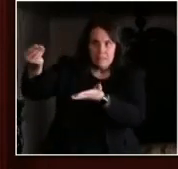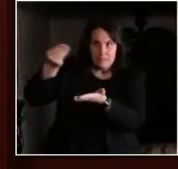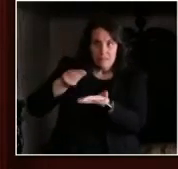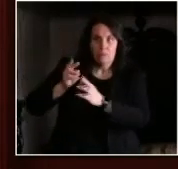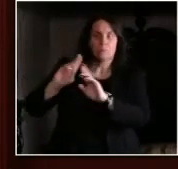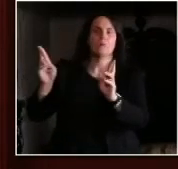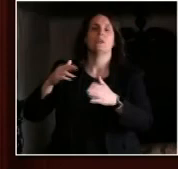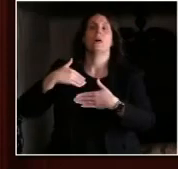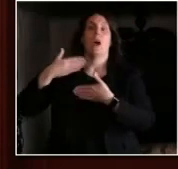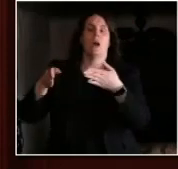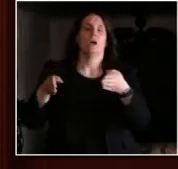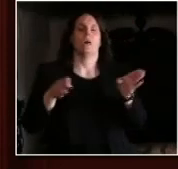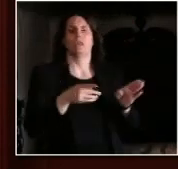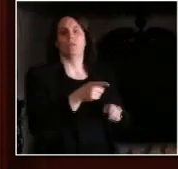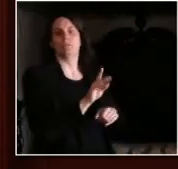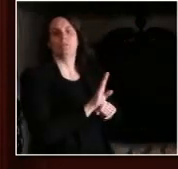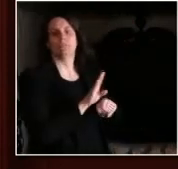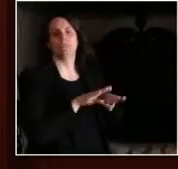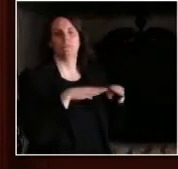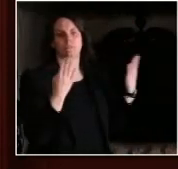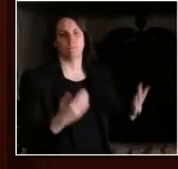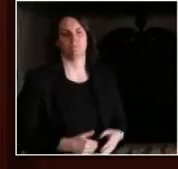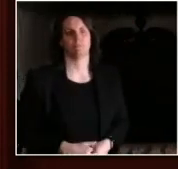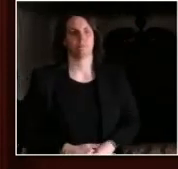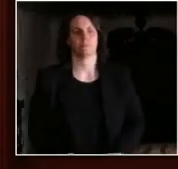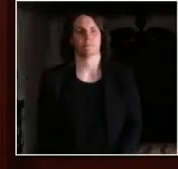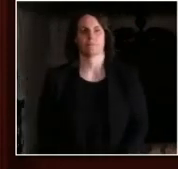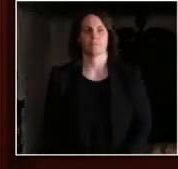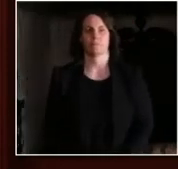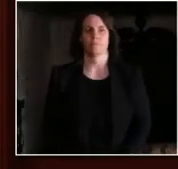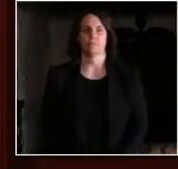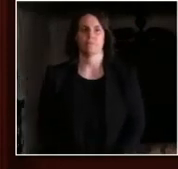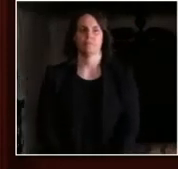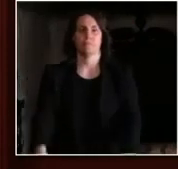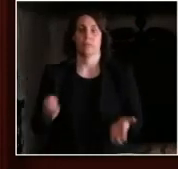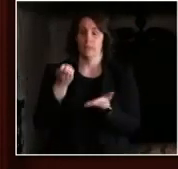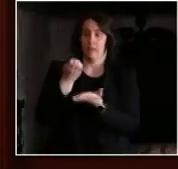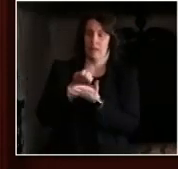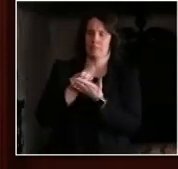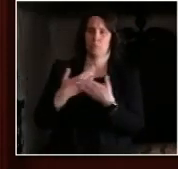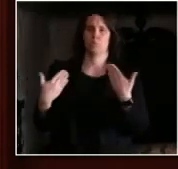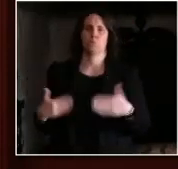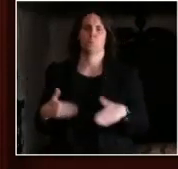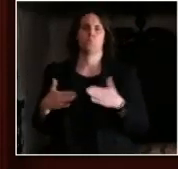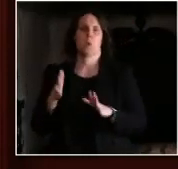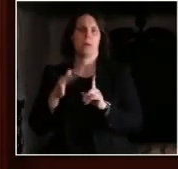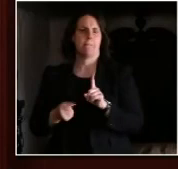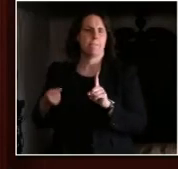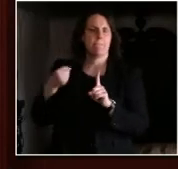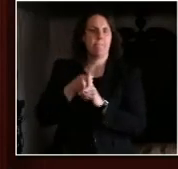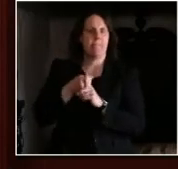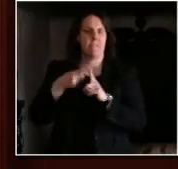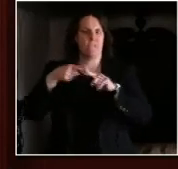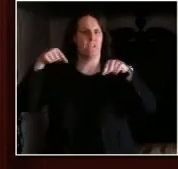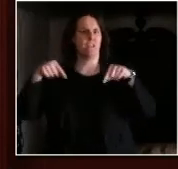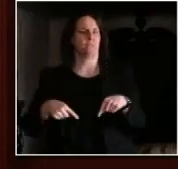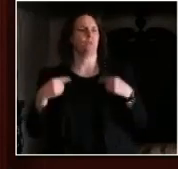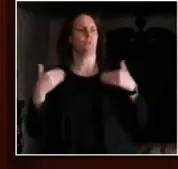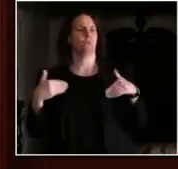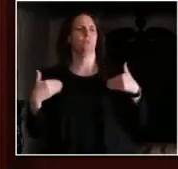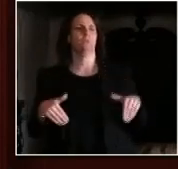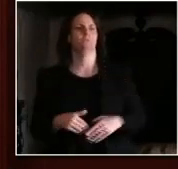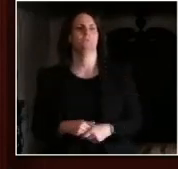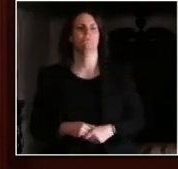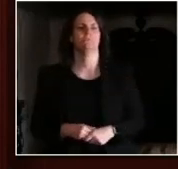Wisconsin's economy, and that impact has been tremendous. For me, the first moment that I saw a signal that this was going to